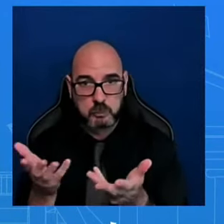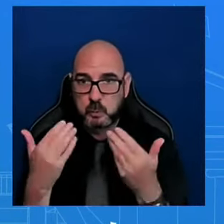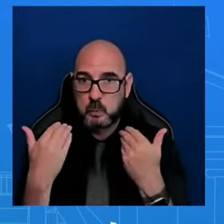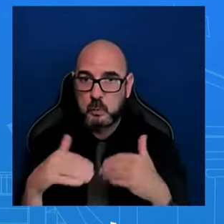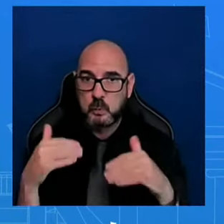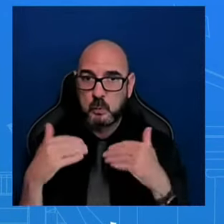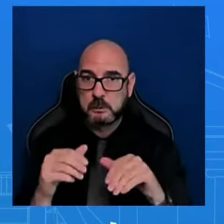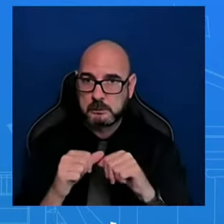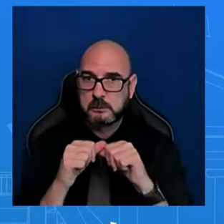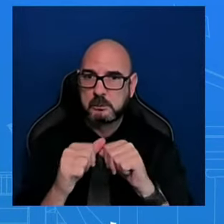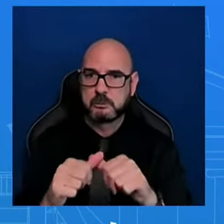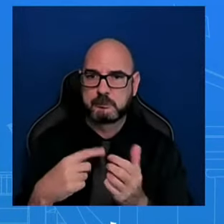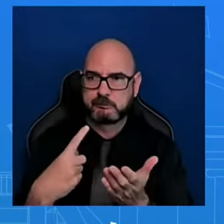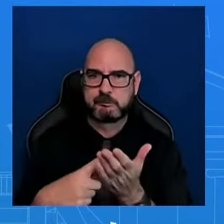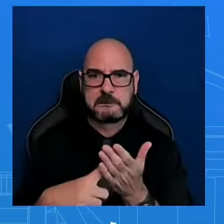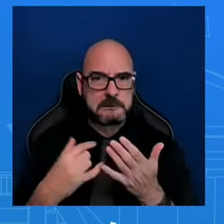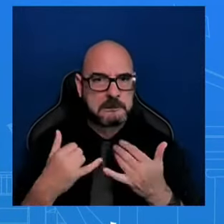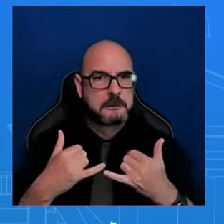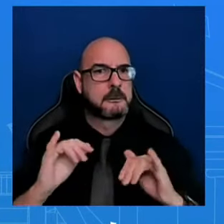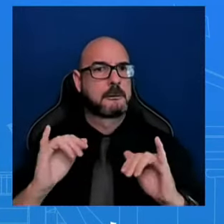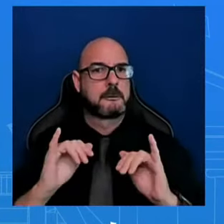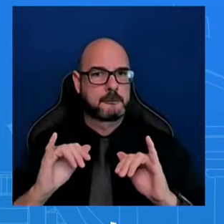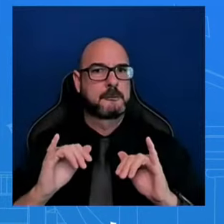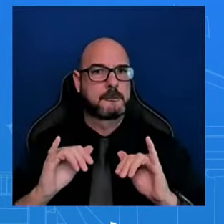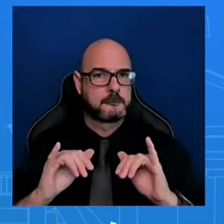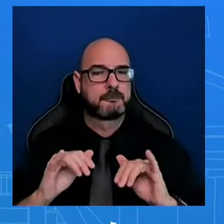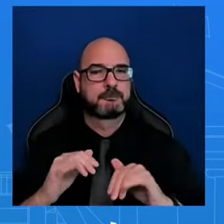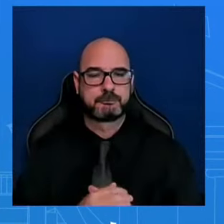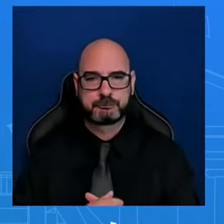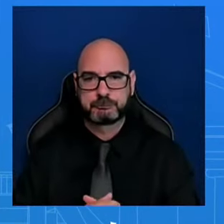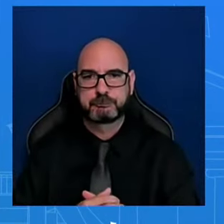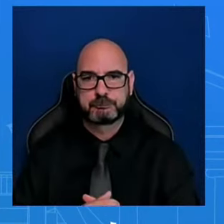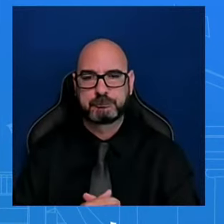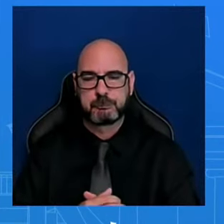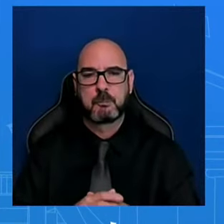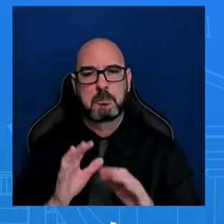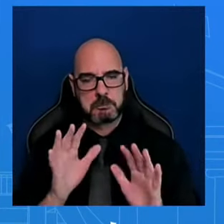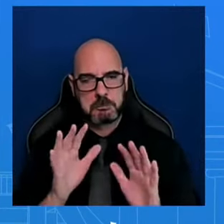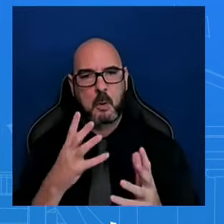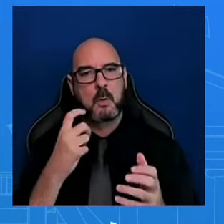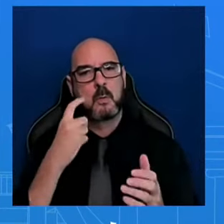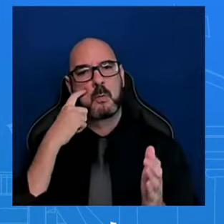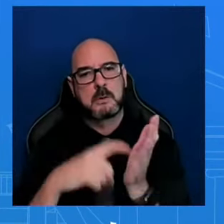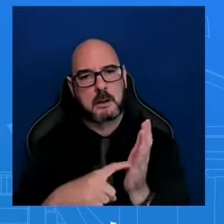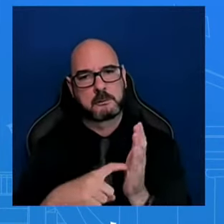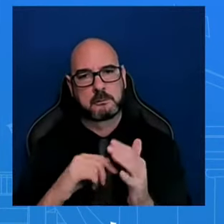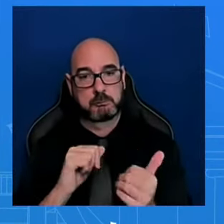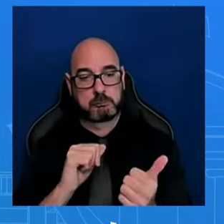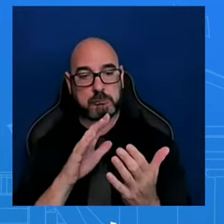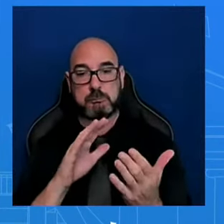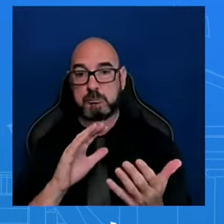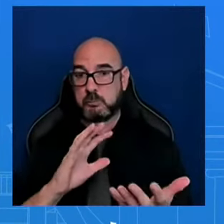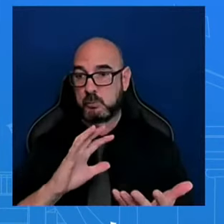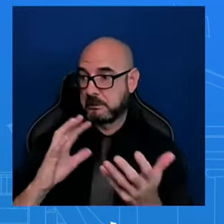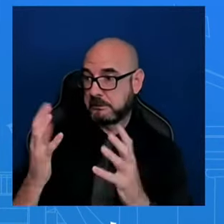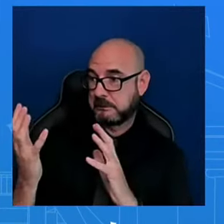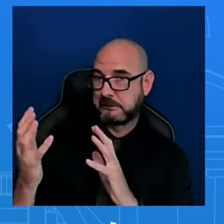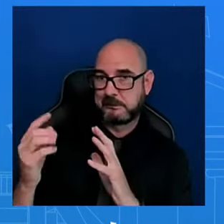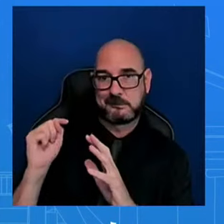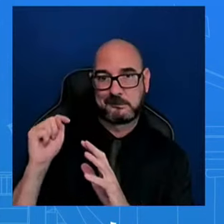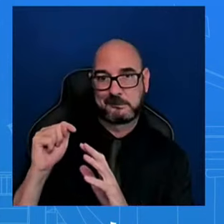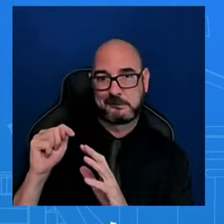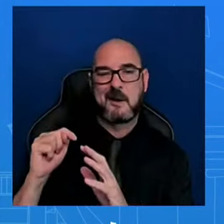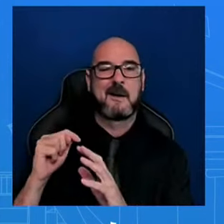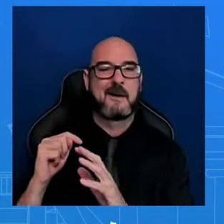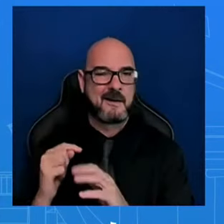so that we can identify any—and address any potential disruptions. And so we—if anything, this should show that this is an